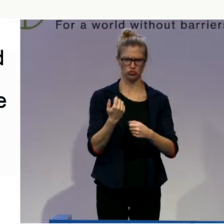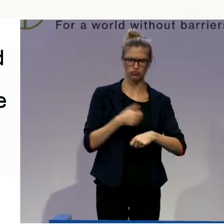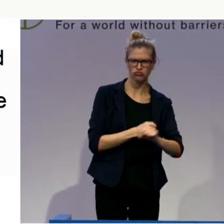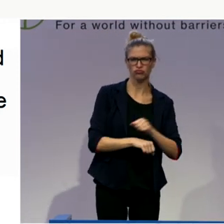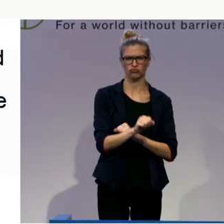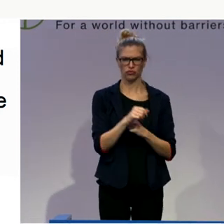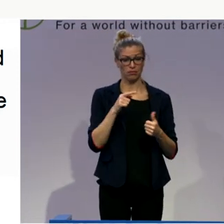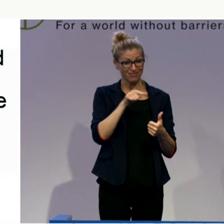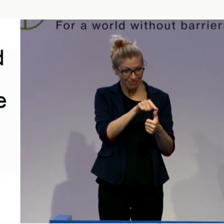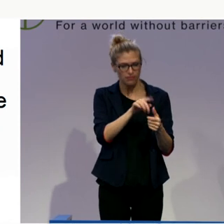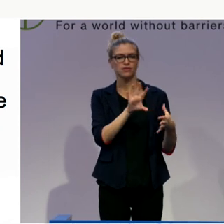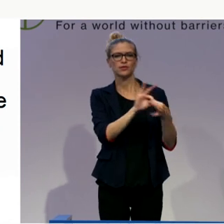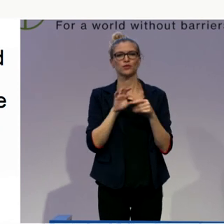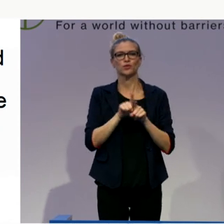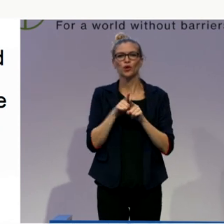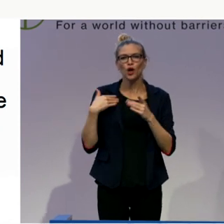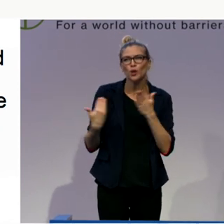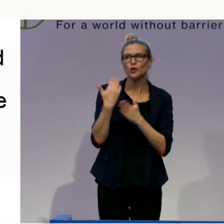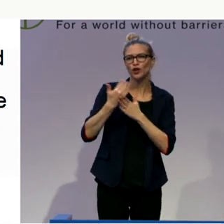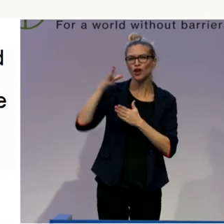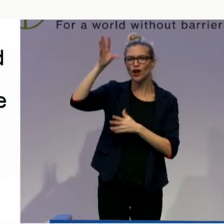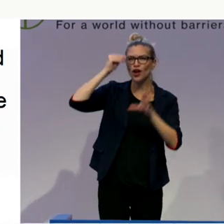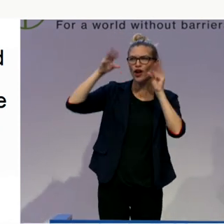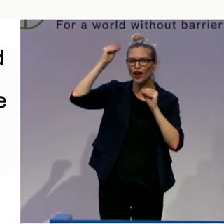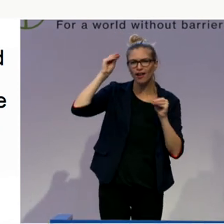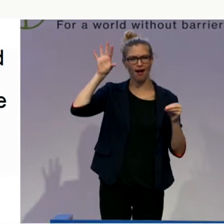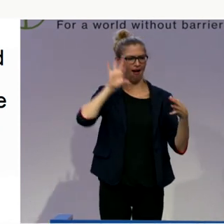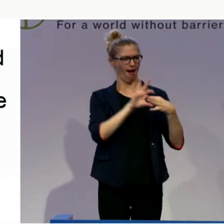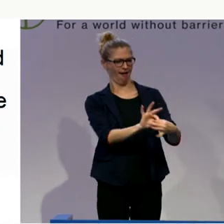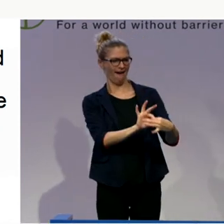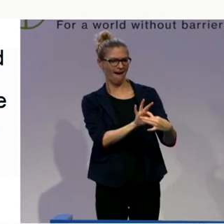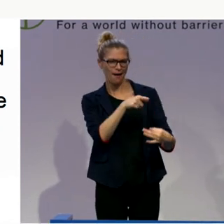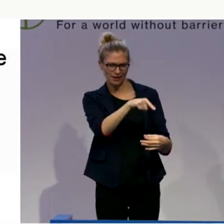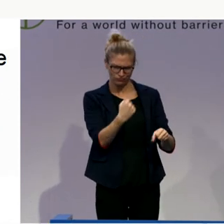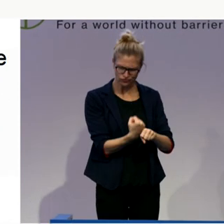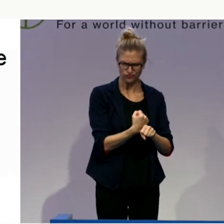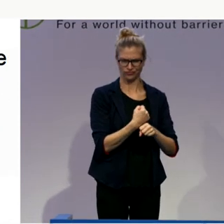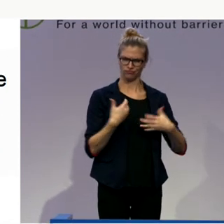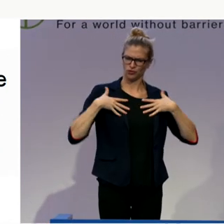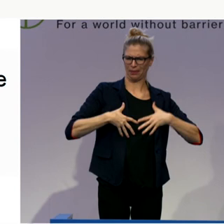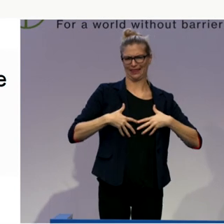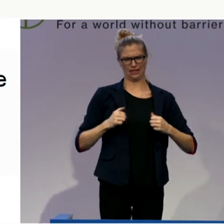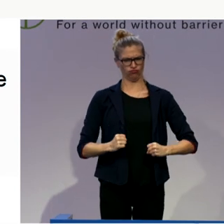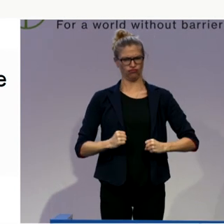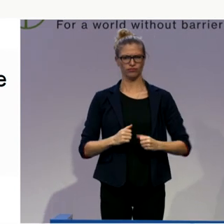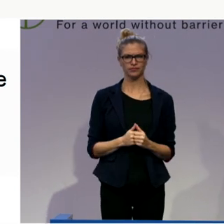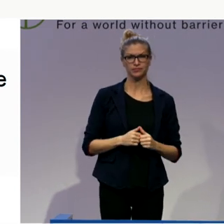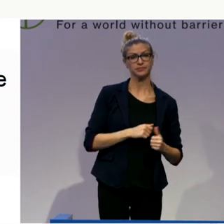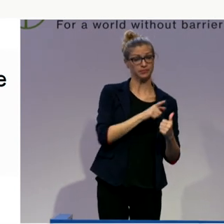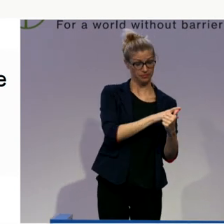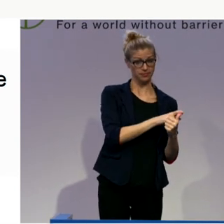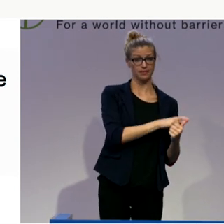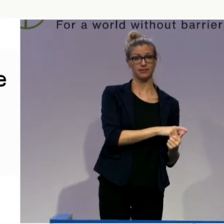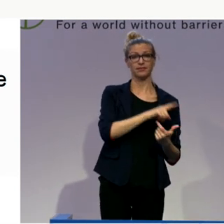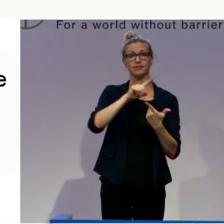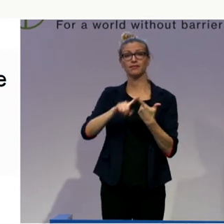to achieve competence, and to be self-efficace, and to learn. The second basic